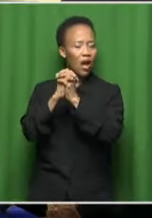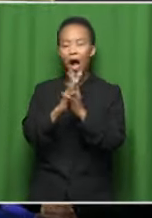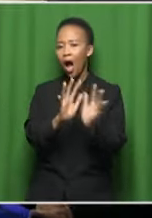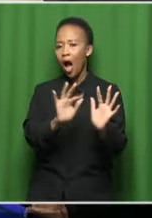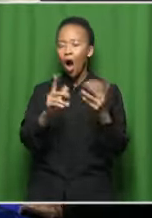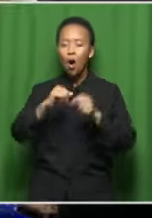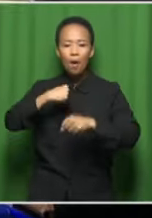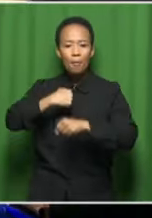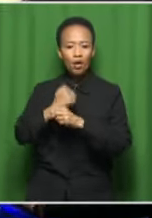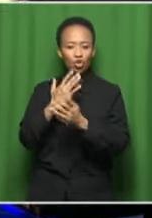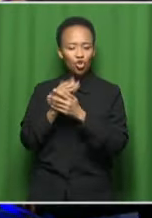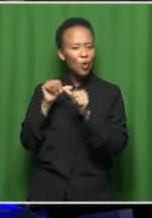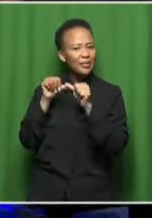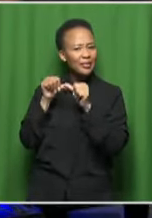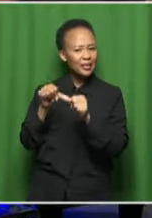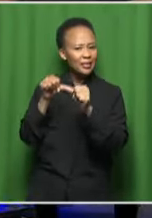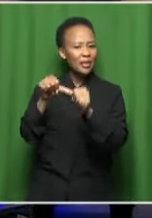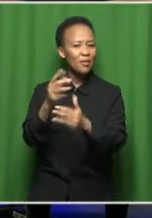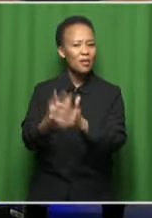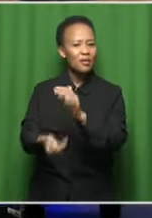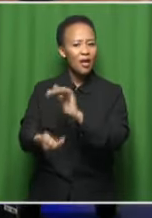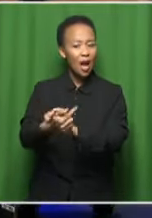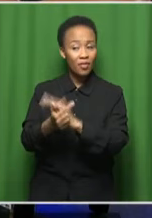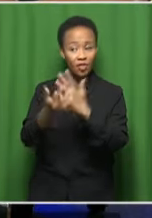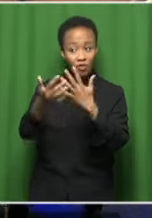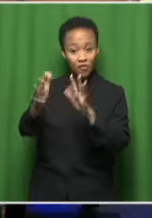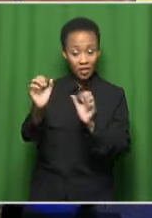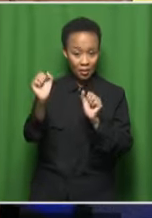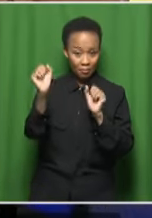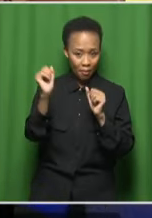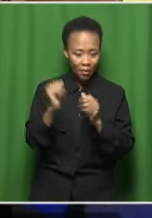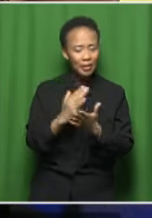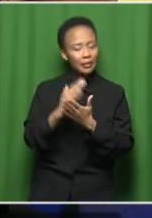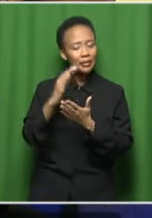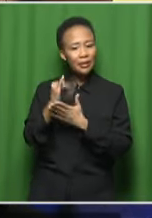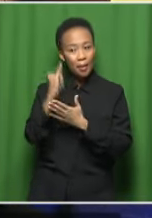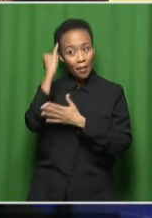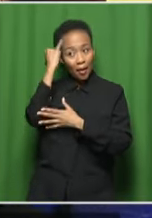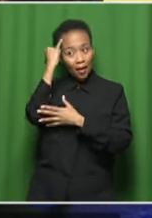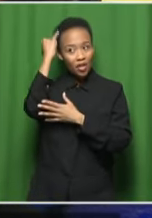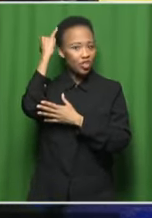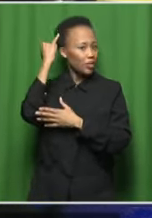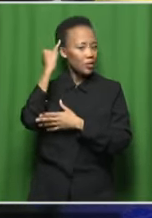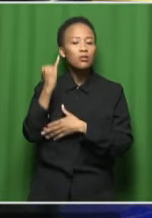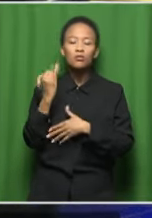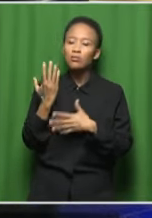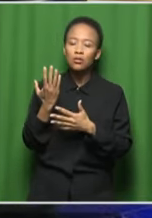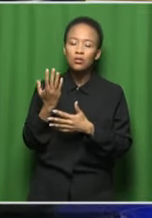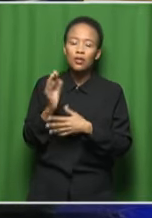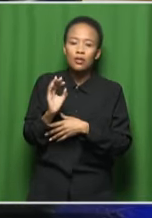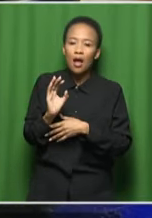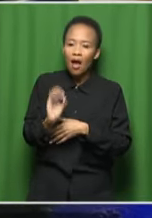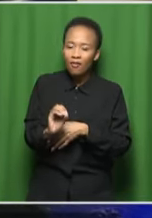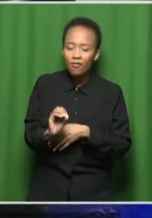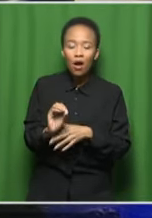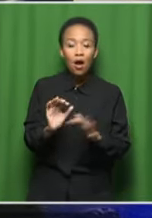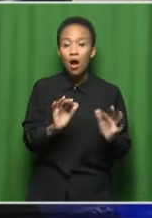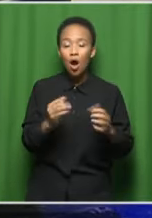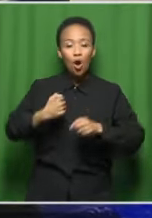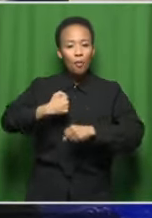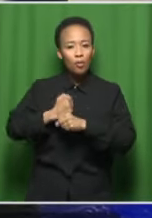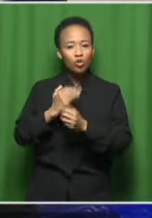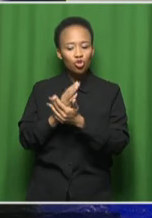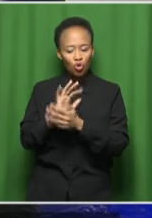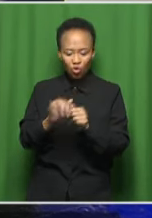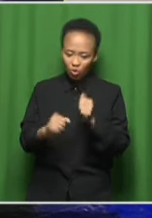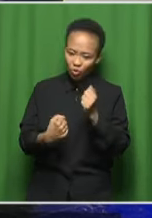sustainability that you're talking about? And what are some of the initiatives that have come out to support the more established and